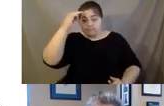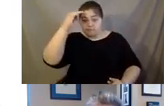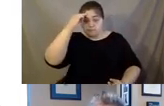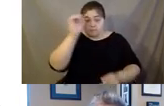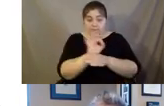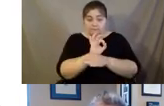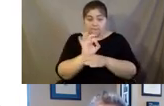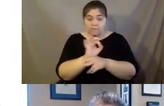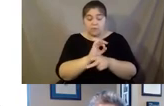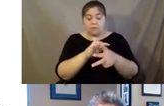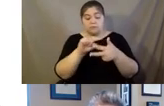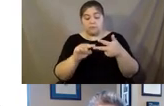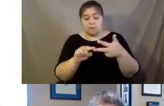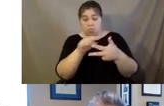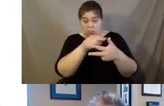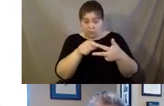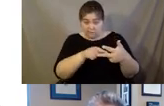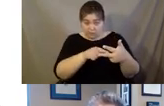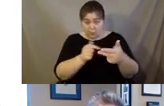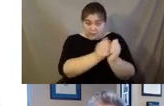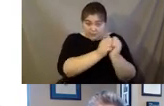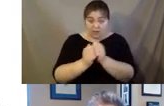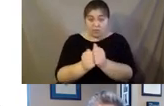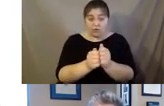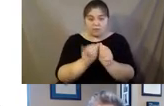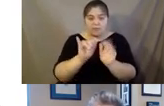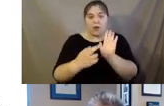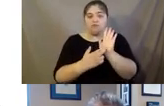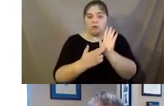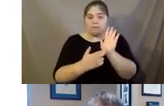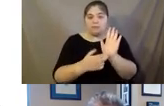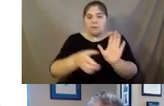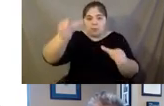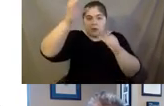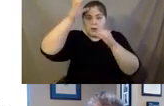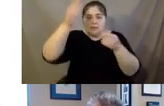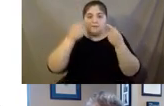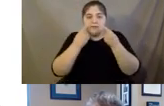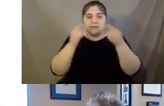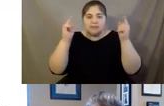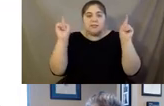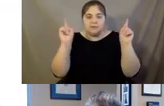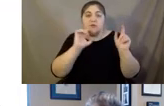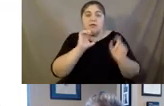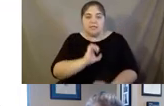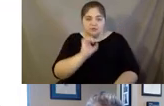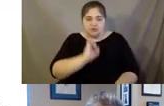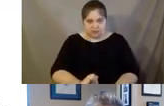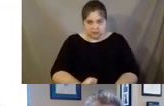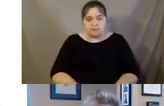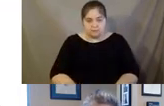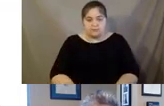that it's actually the combination of all three of those that represents the concept of successful aging.